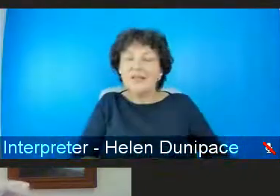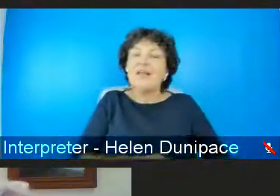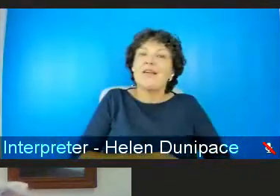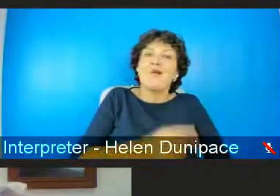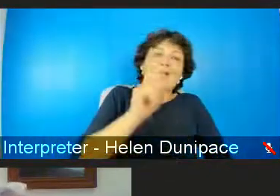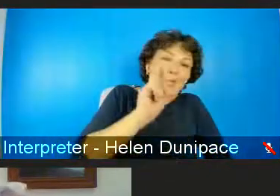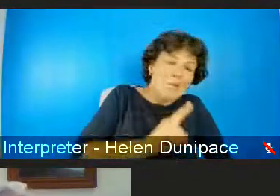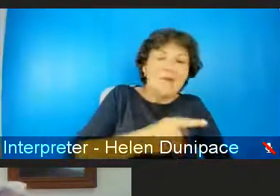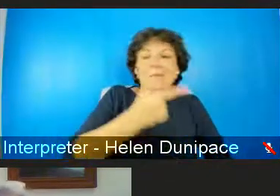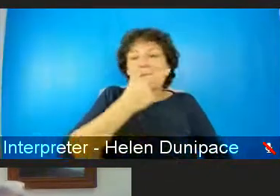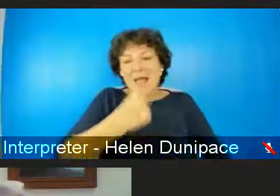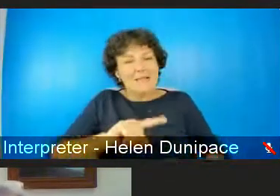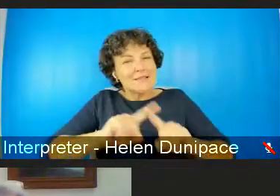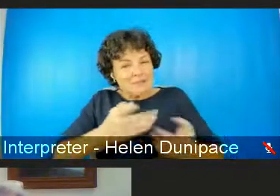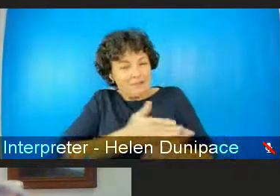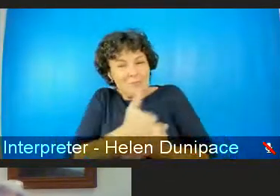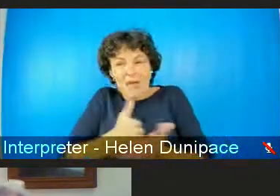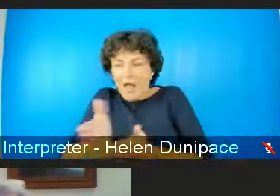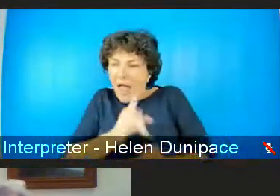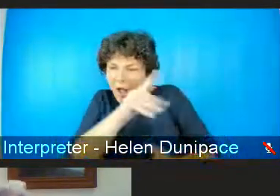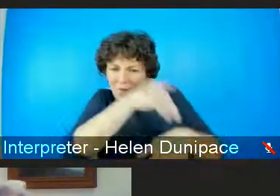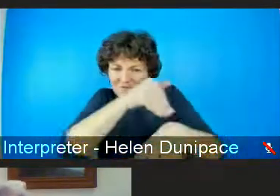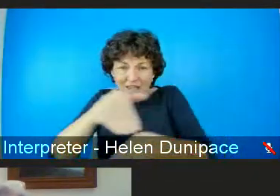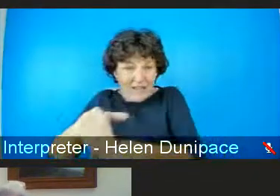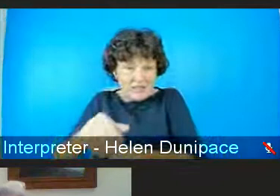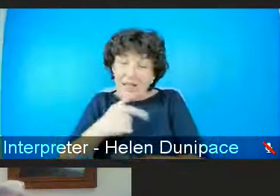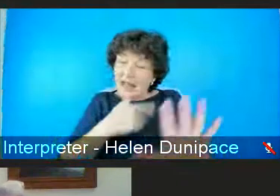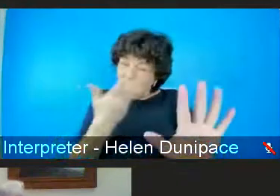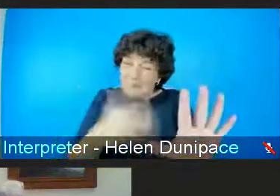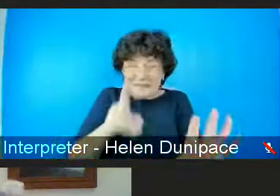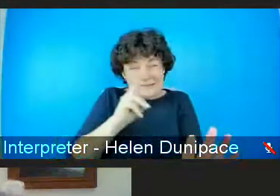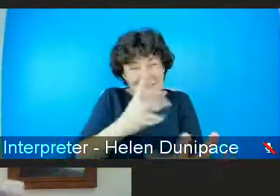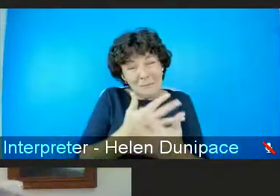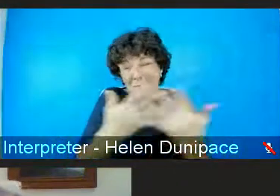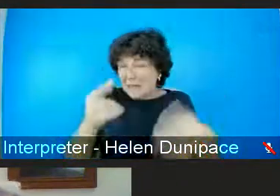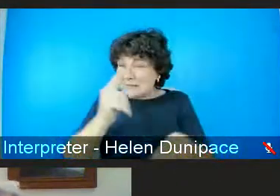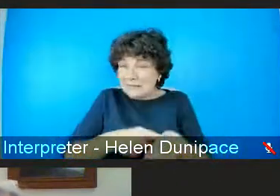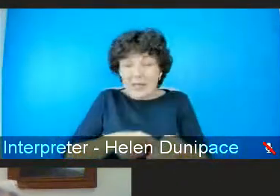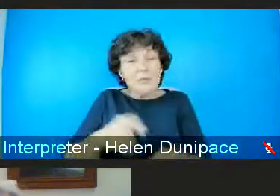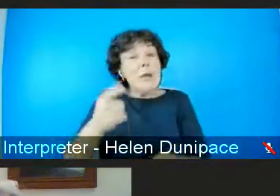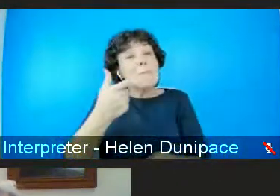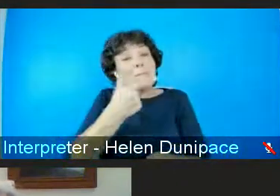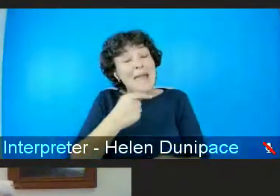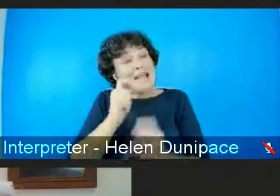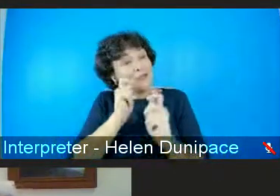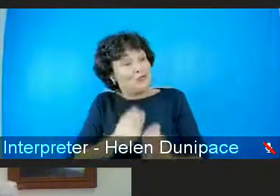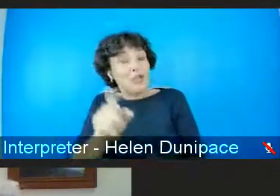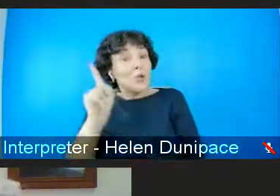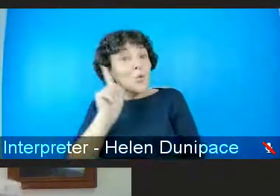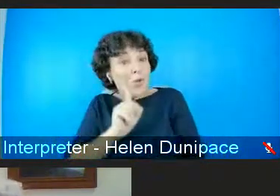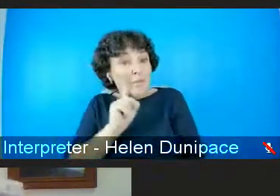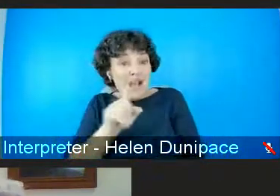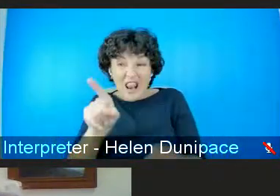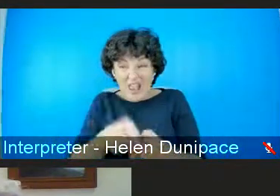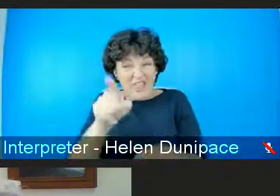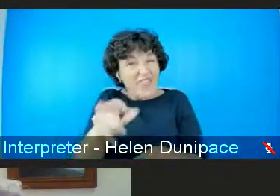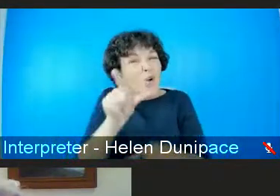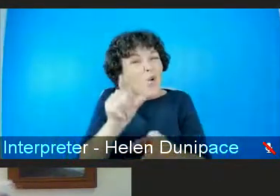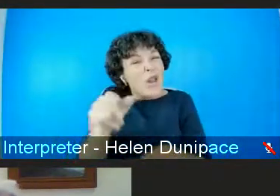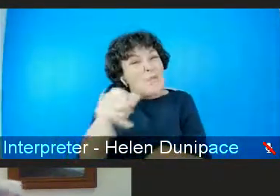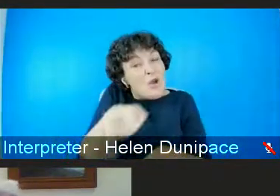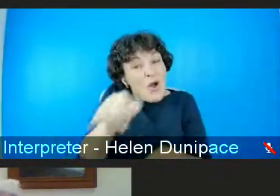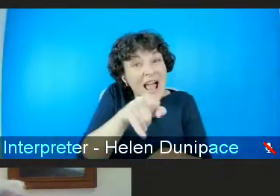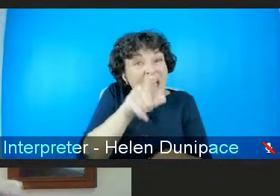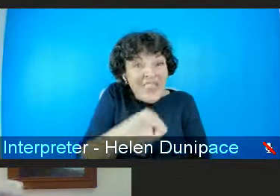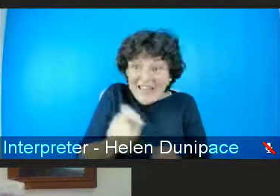the time that they they treat women as if they're a minority and then they treat minority populations